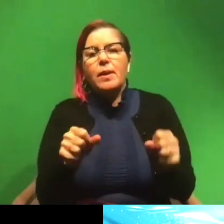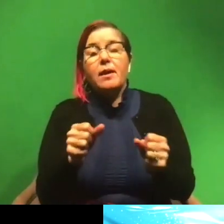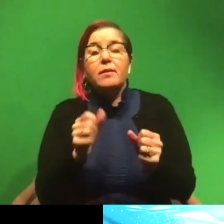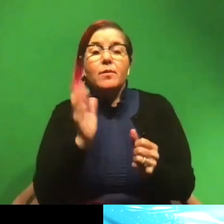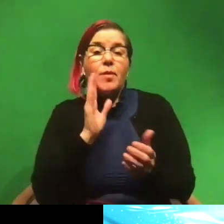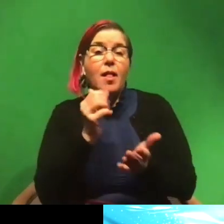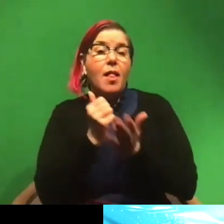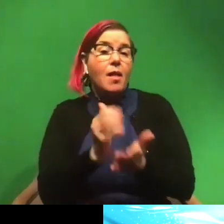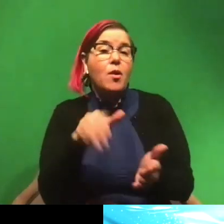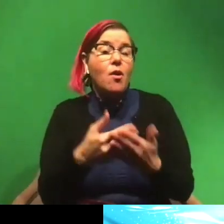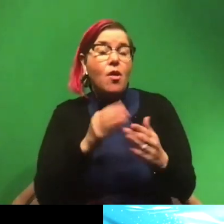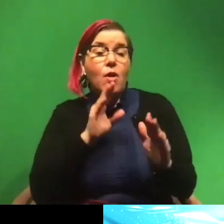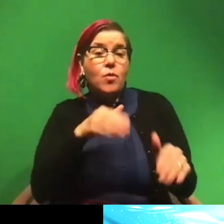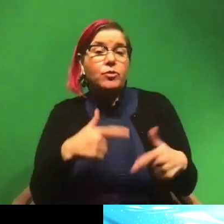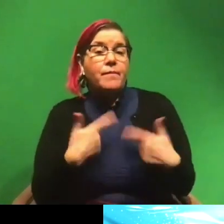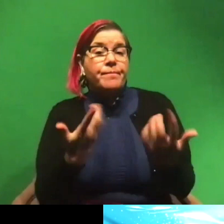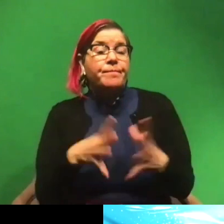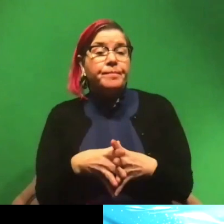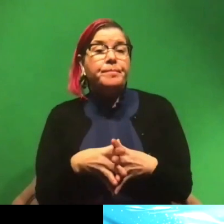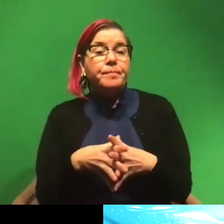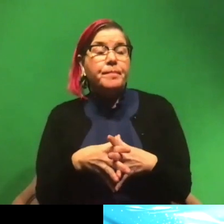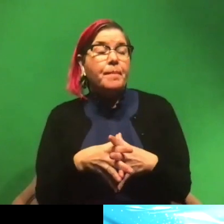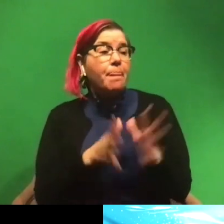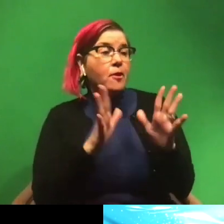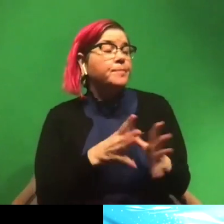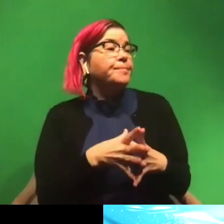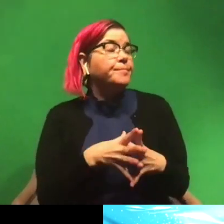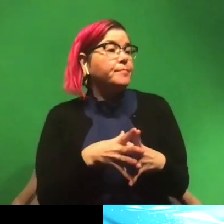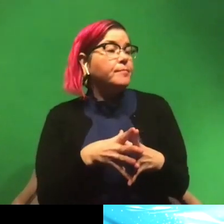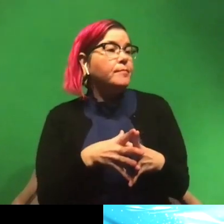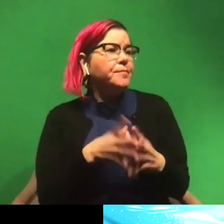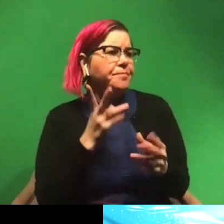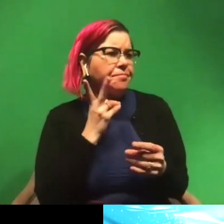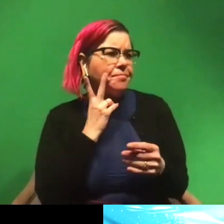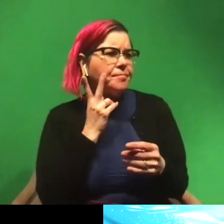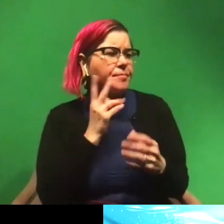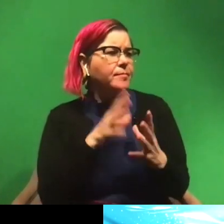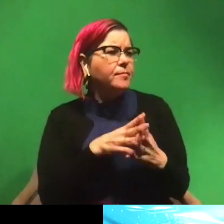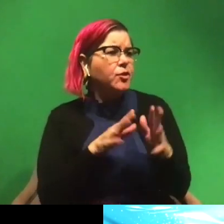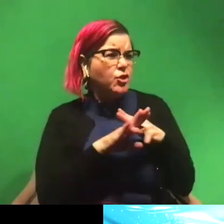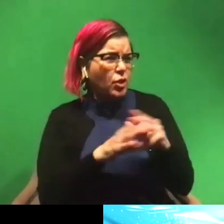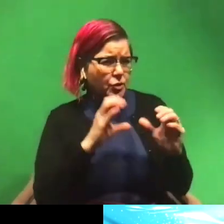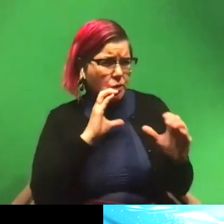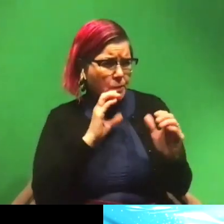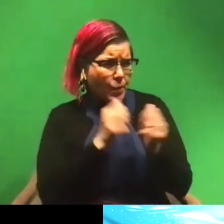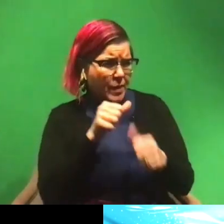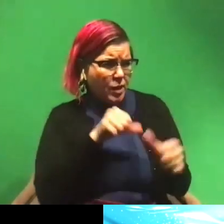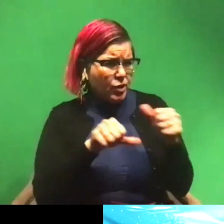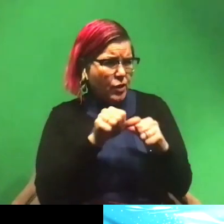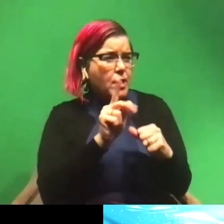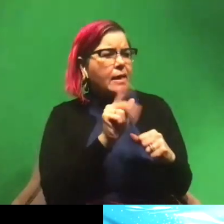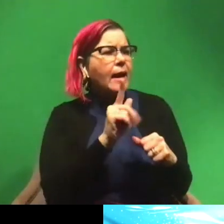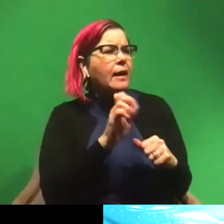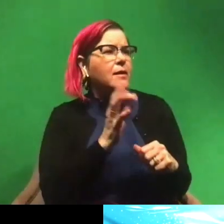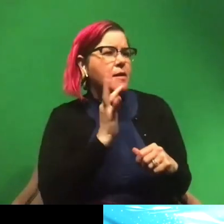much benefit all marine animals. Awesome. Um, let's see. Uh, do sharks communicate with each other? Katie, age nine would like to